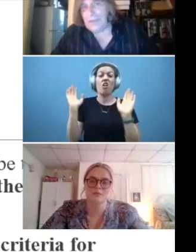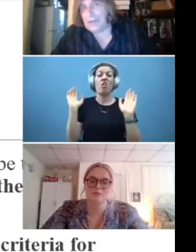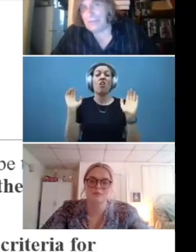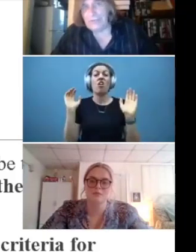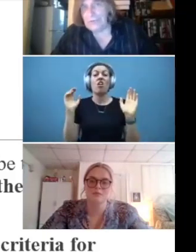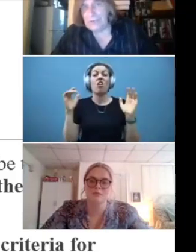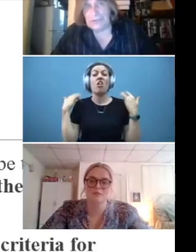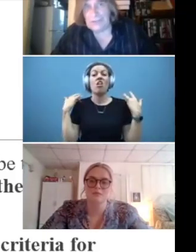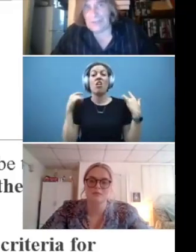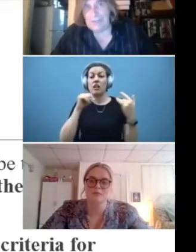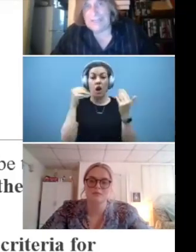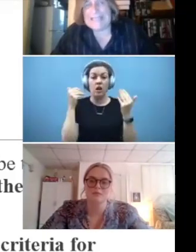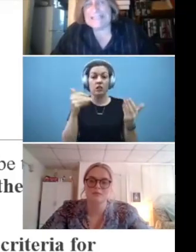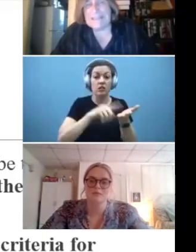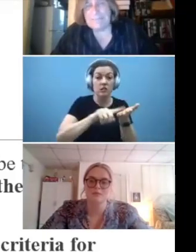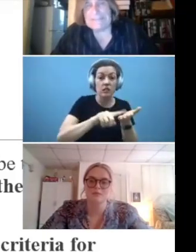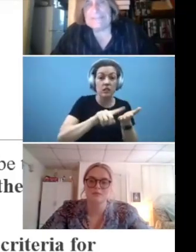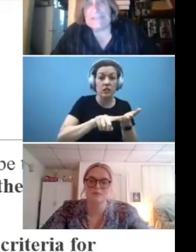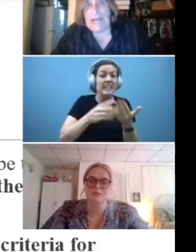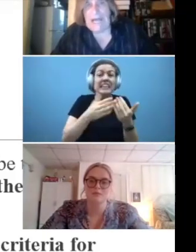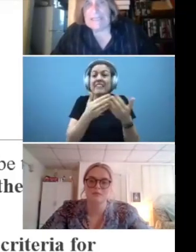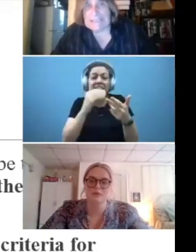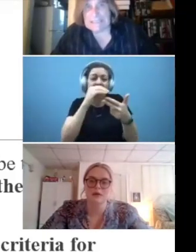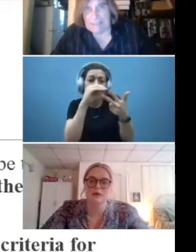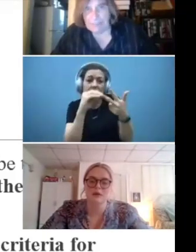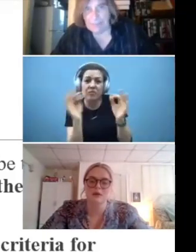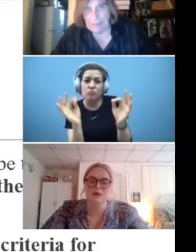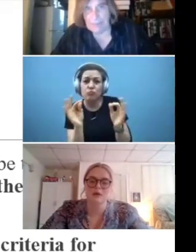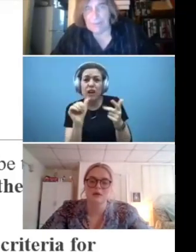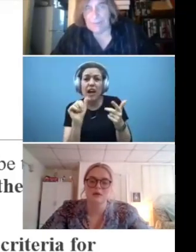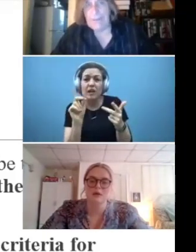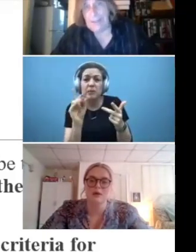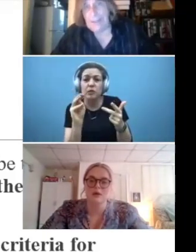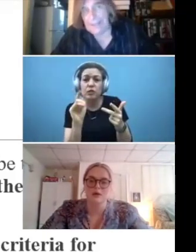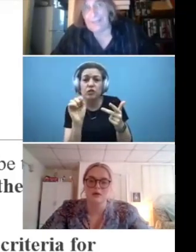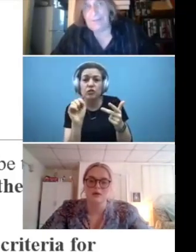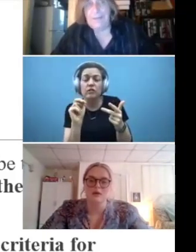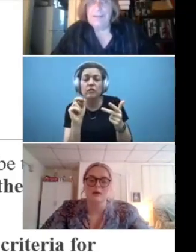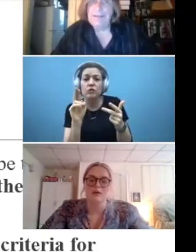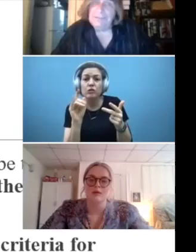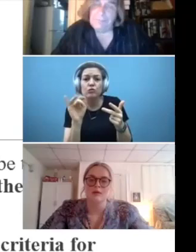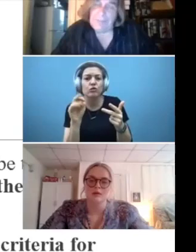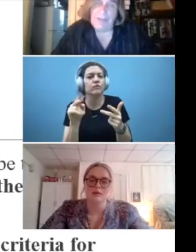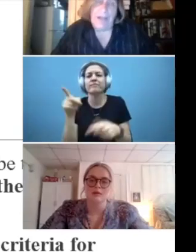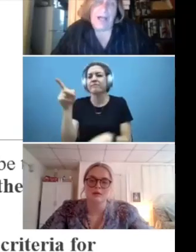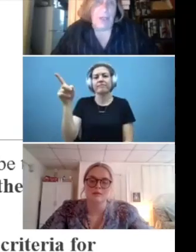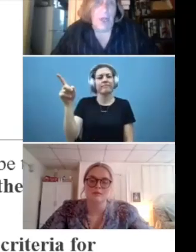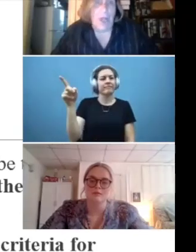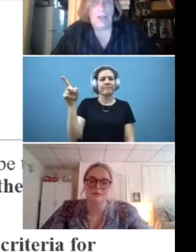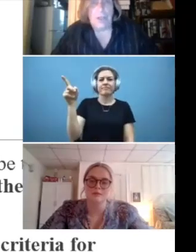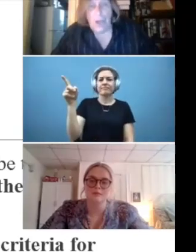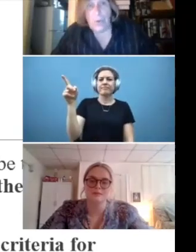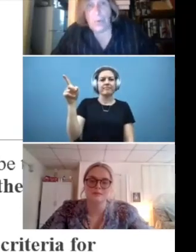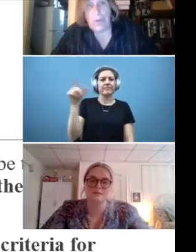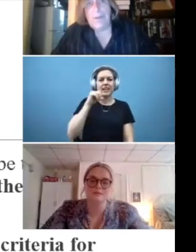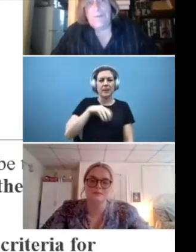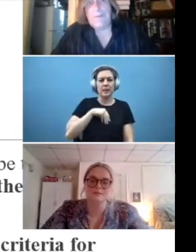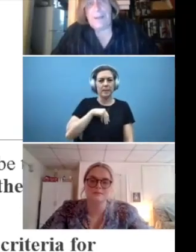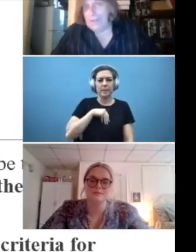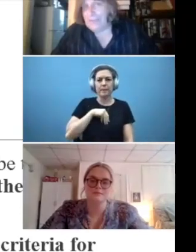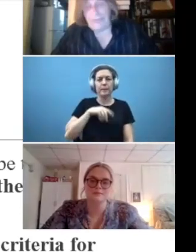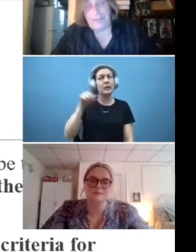administrative resolution level is completely unacceptable. Again, depending on how long ago,